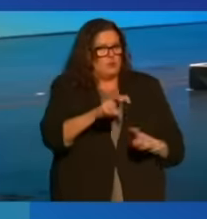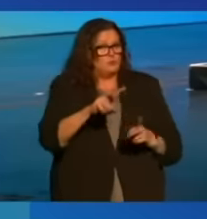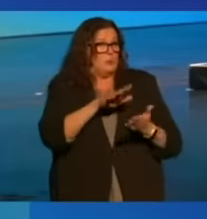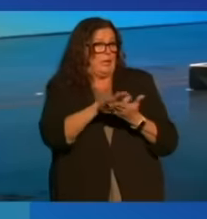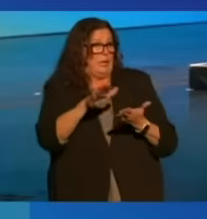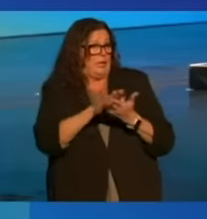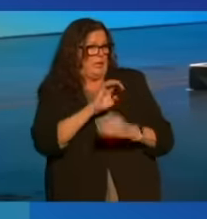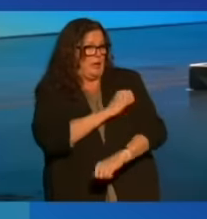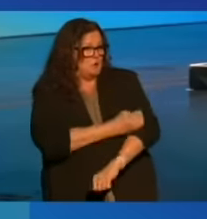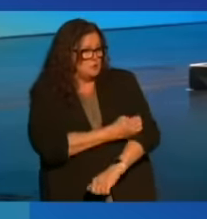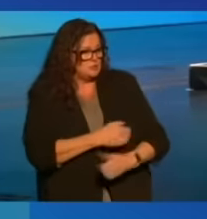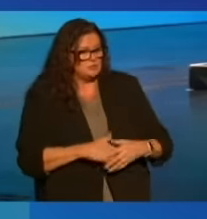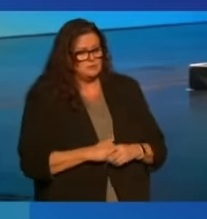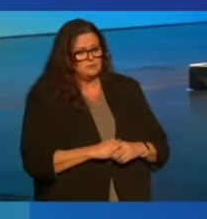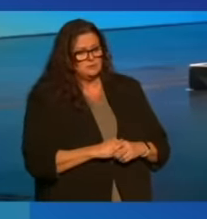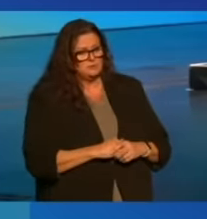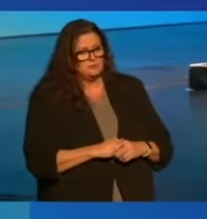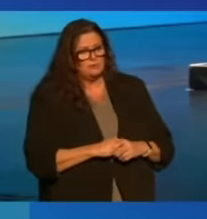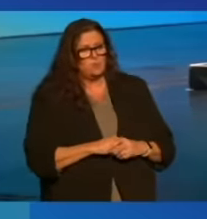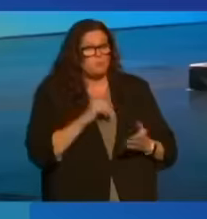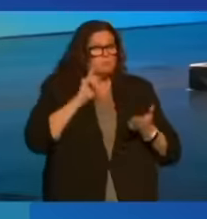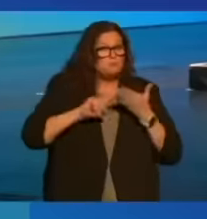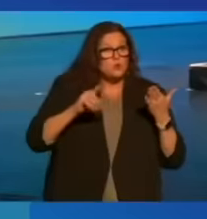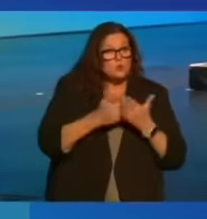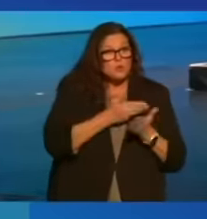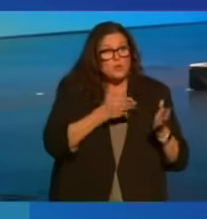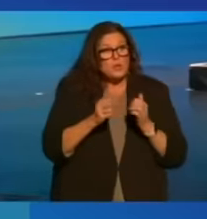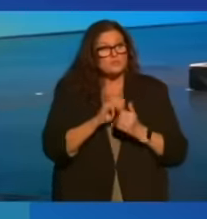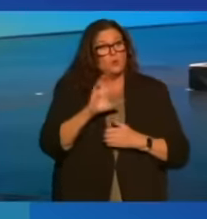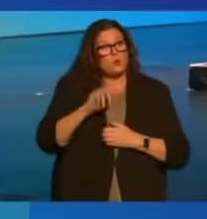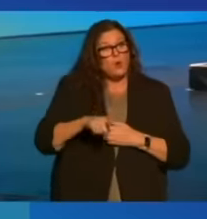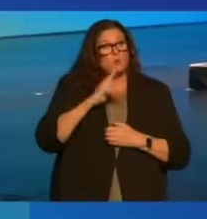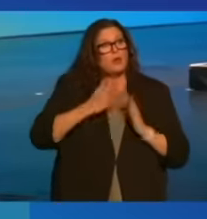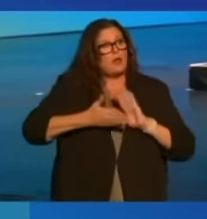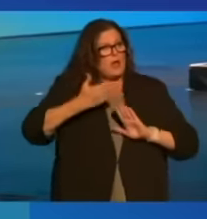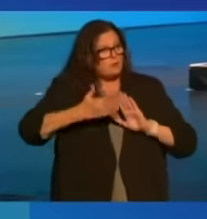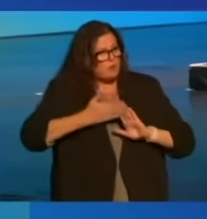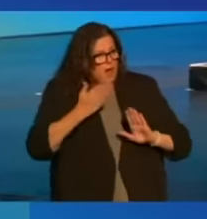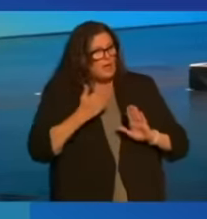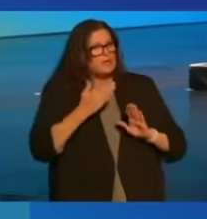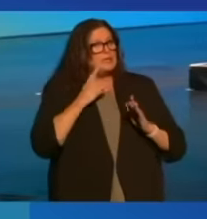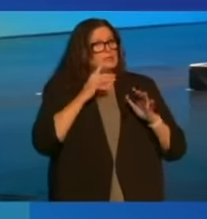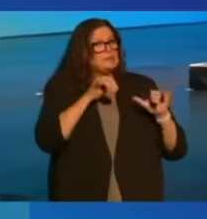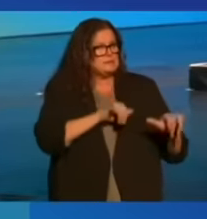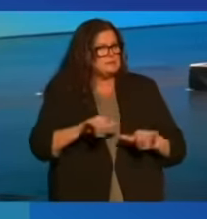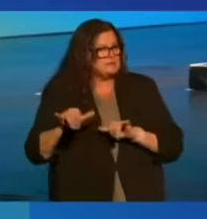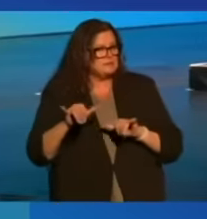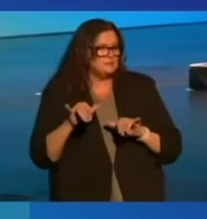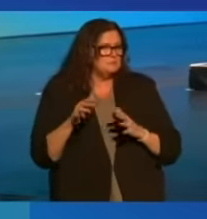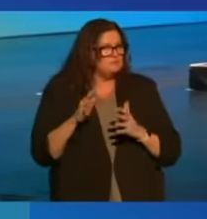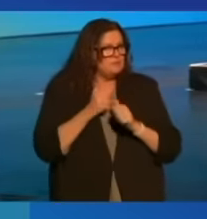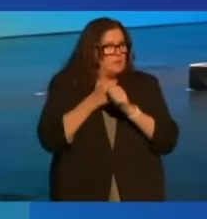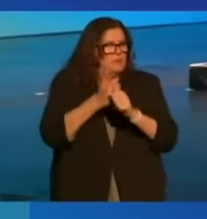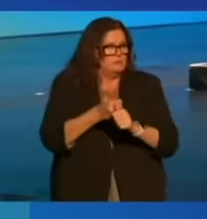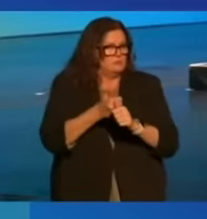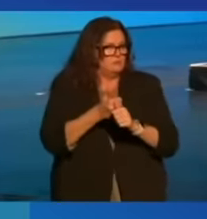energy, exploring new ways for corporations to operate in a way that's consistent with